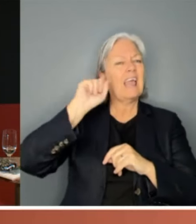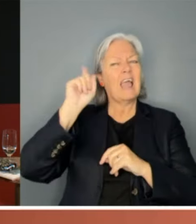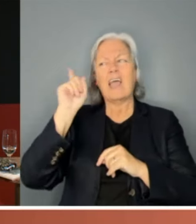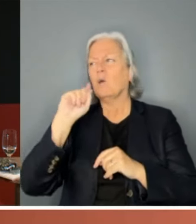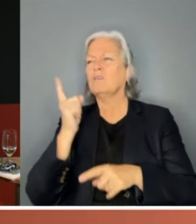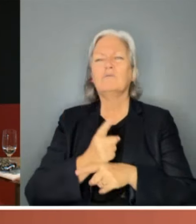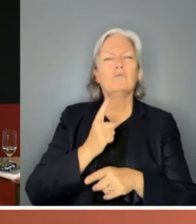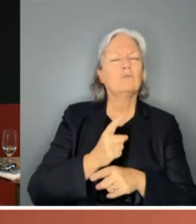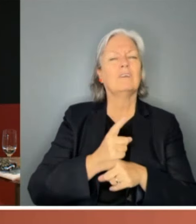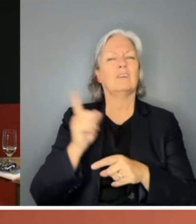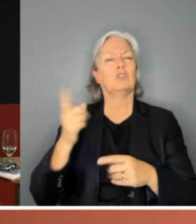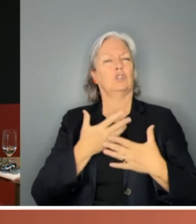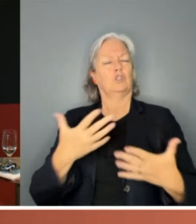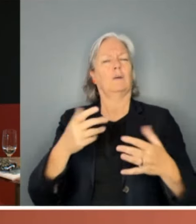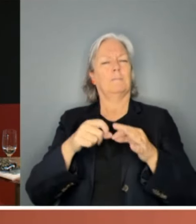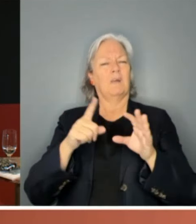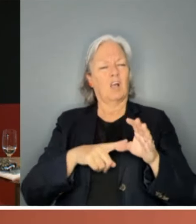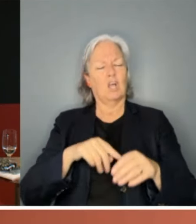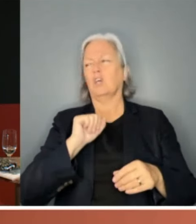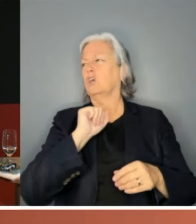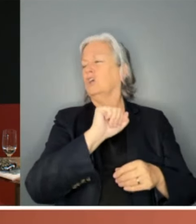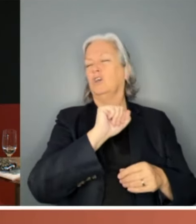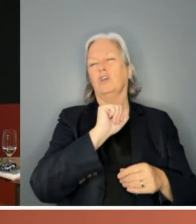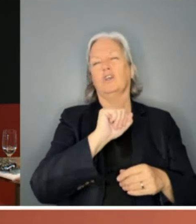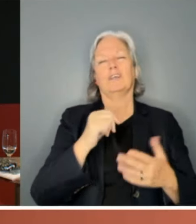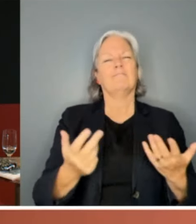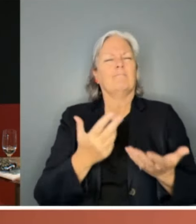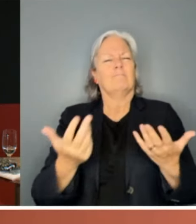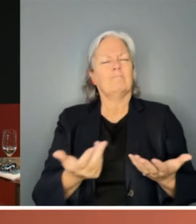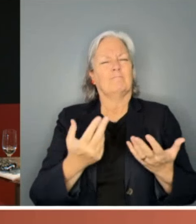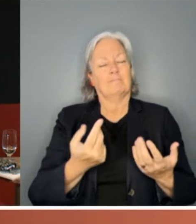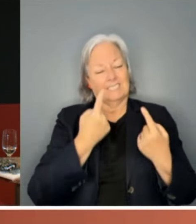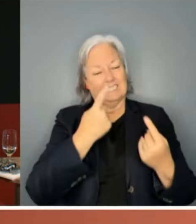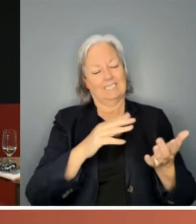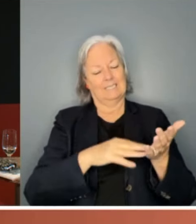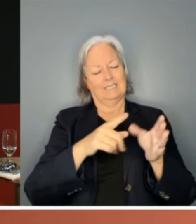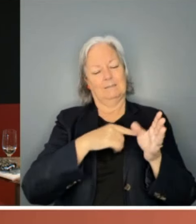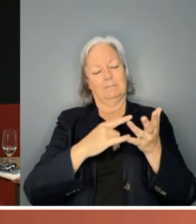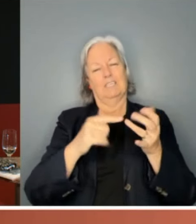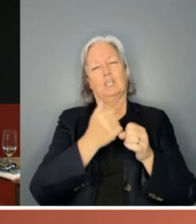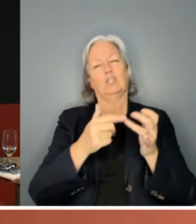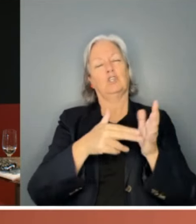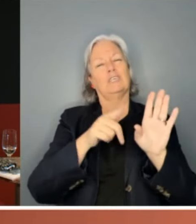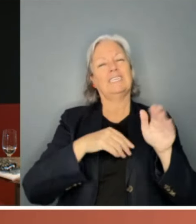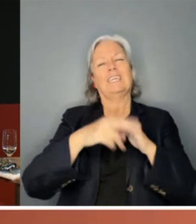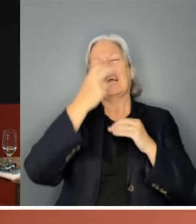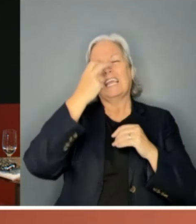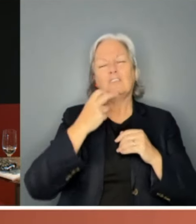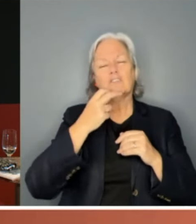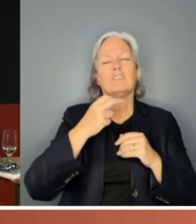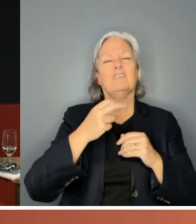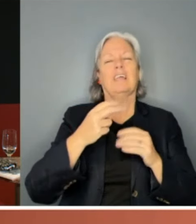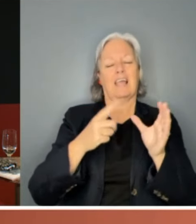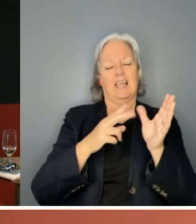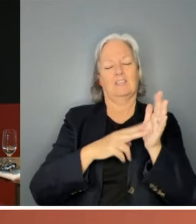by her own negligence in seeing misogyny in ancient history that she then wrote a book about women and power and ripped